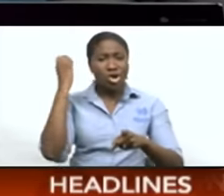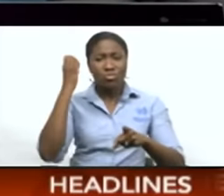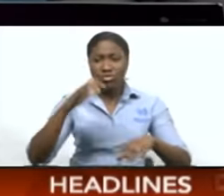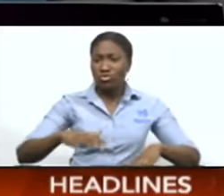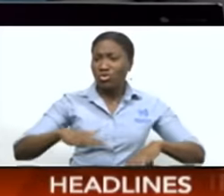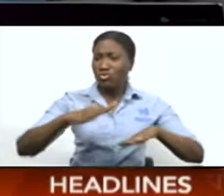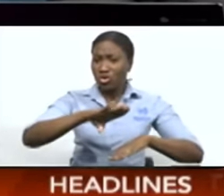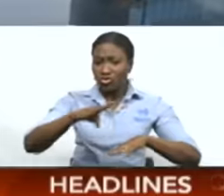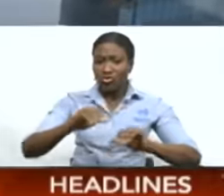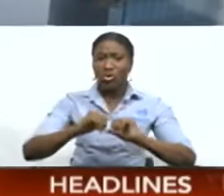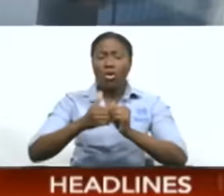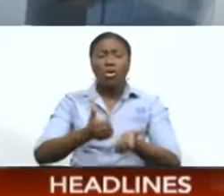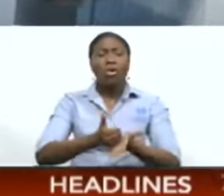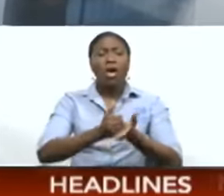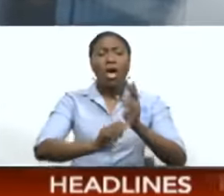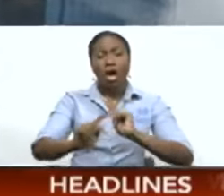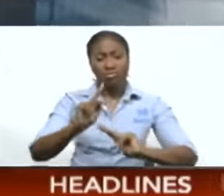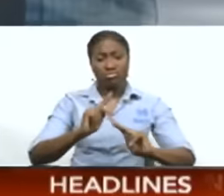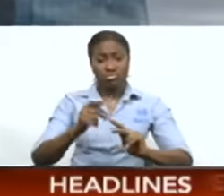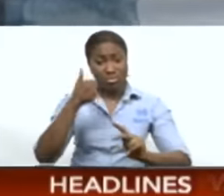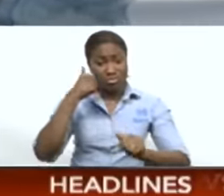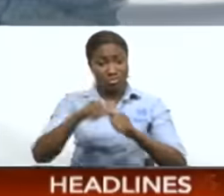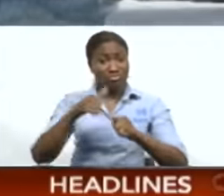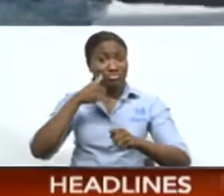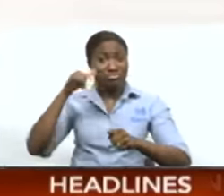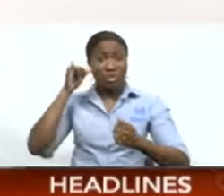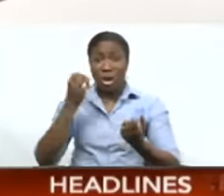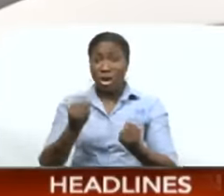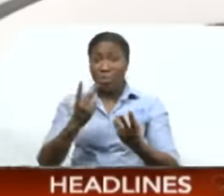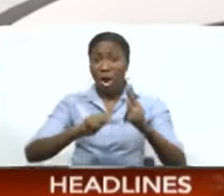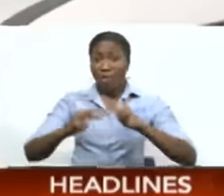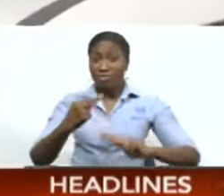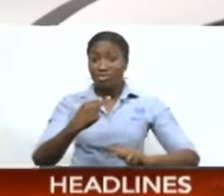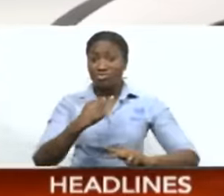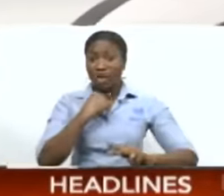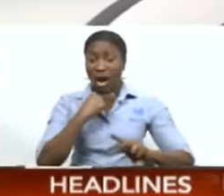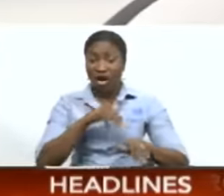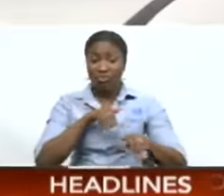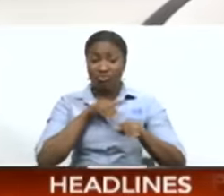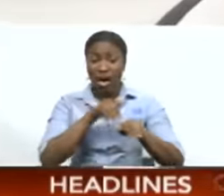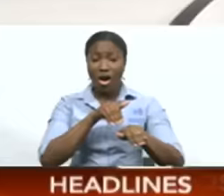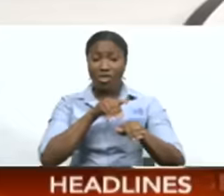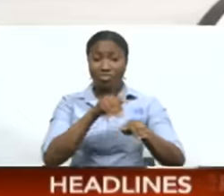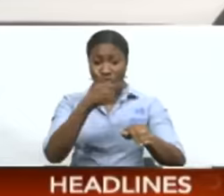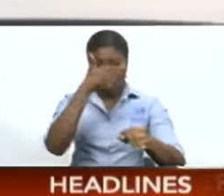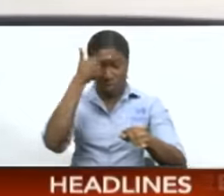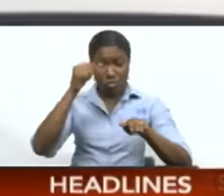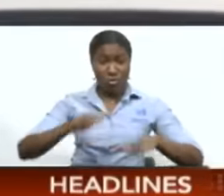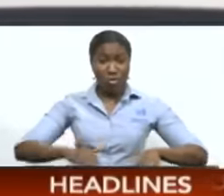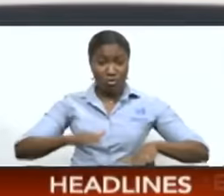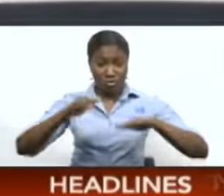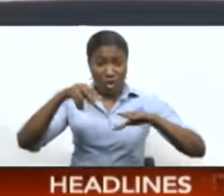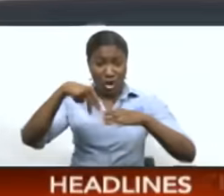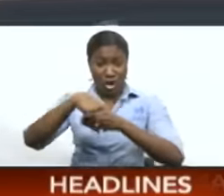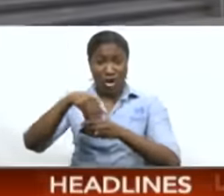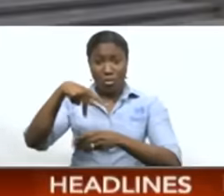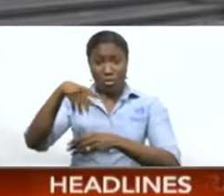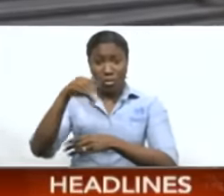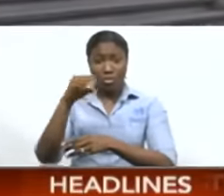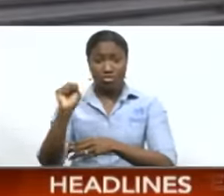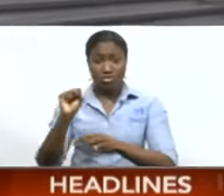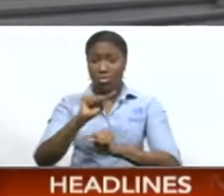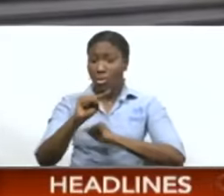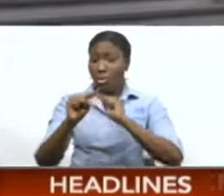yesterday's street filling, which caused hundreds of commuters to be stuck in hours-long gridlock around the capital. Speaking to